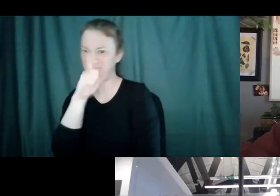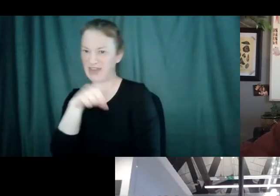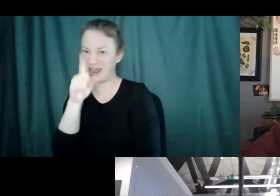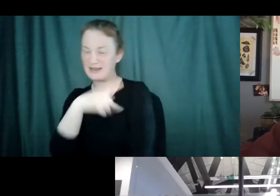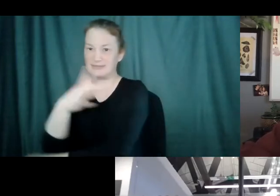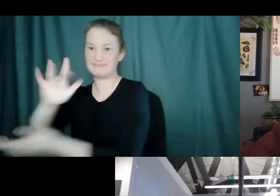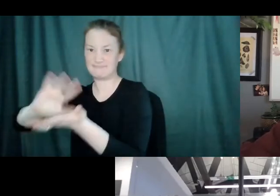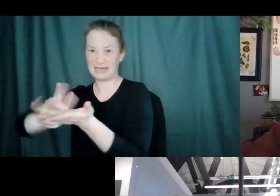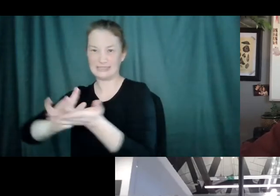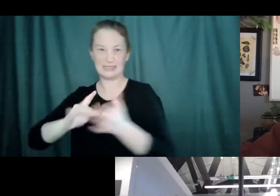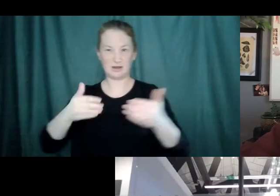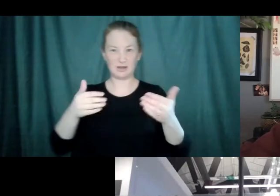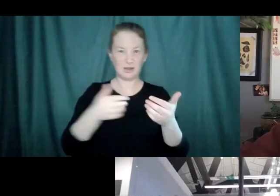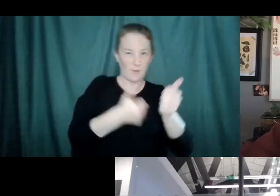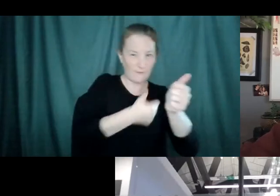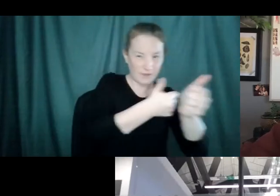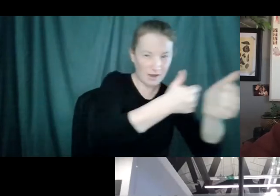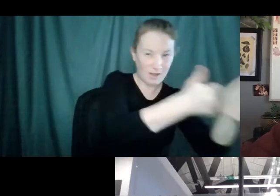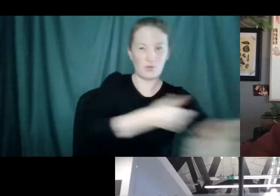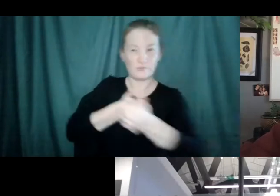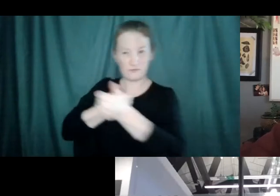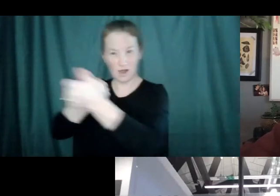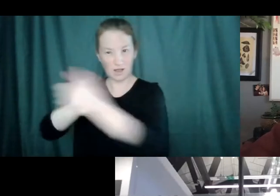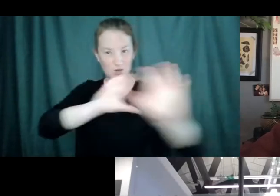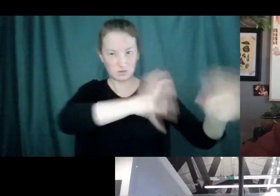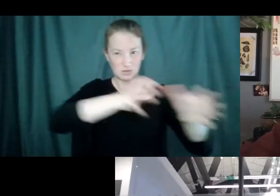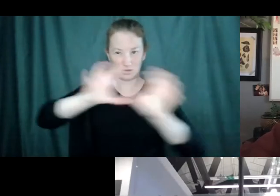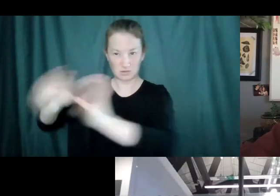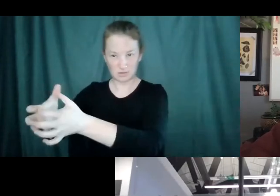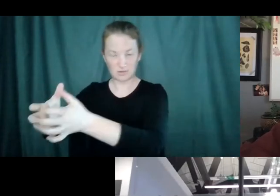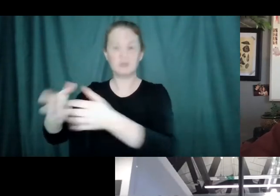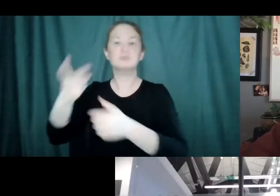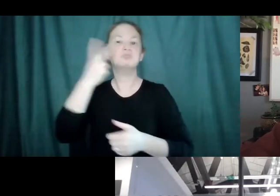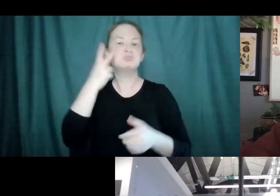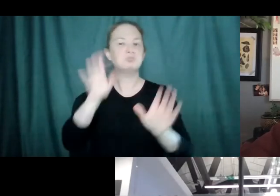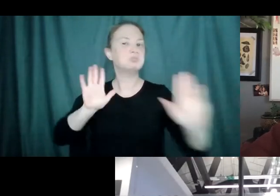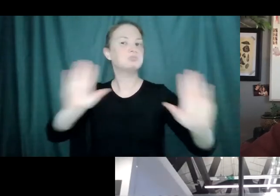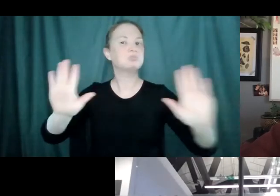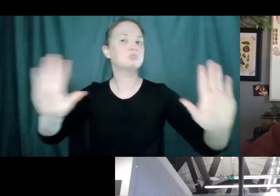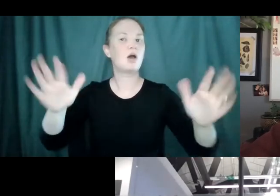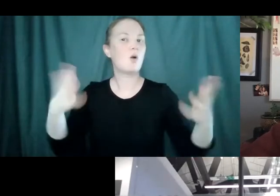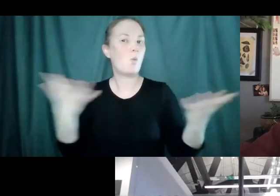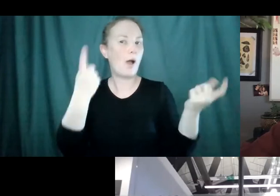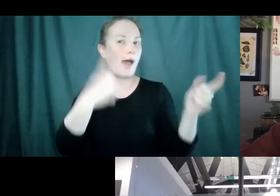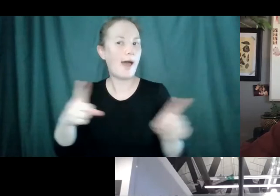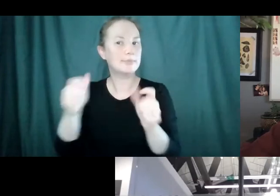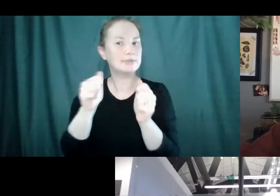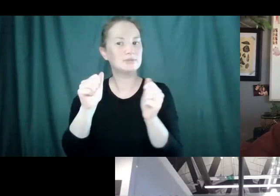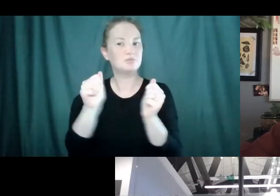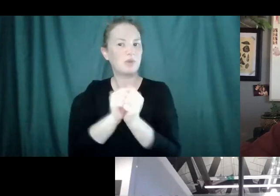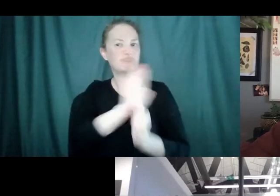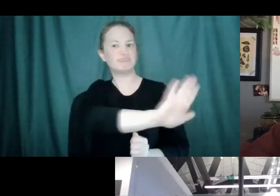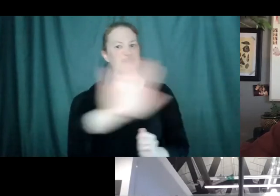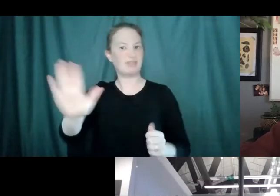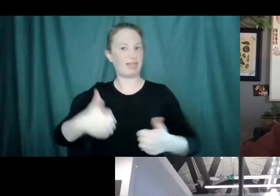possible side effects compare. And if there's generally more than about a half a percent